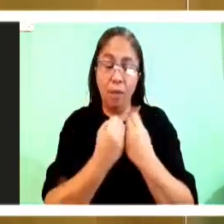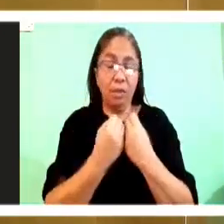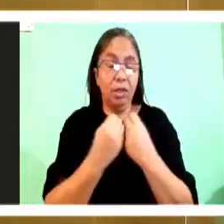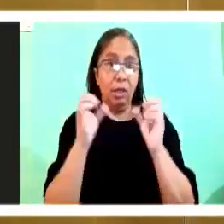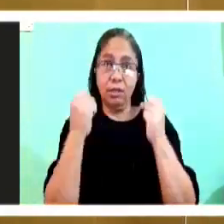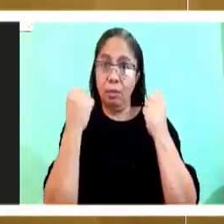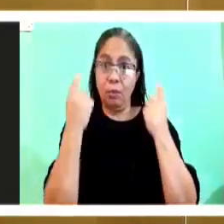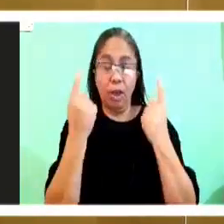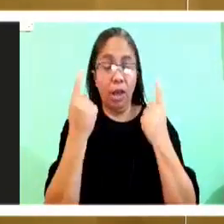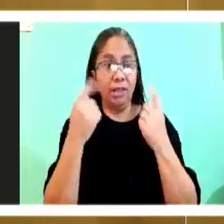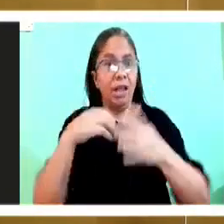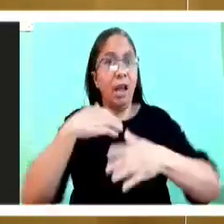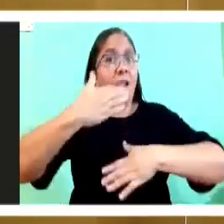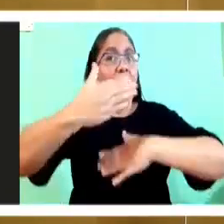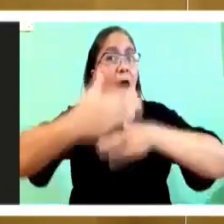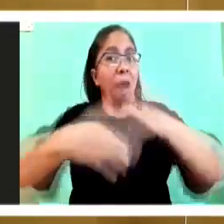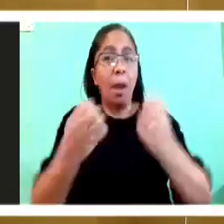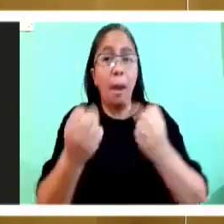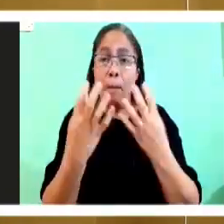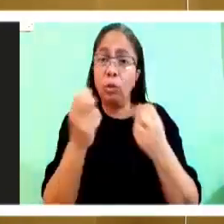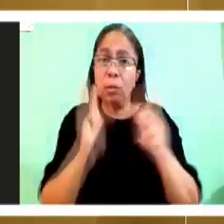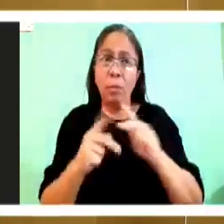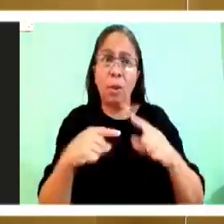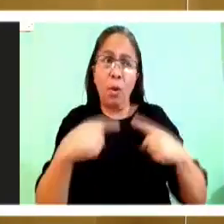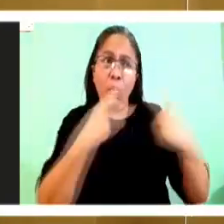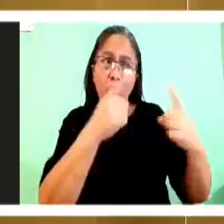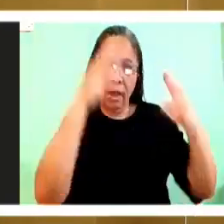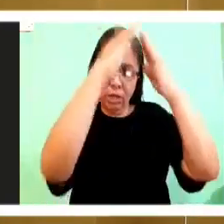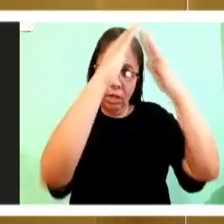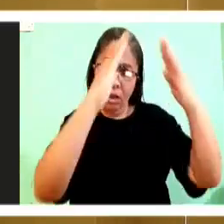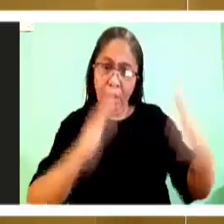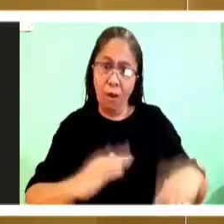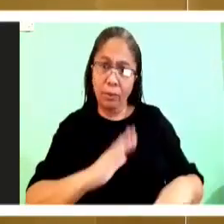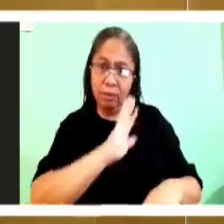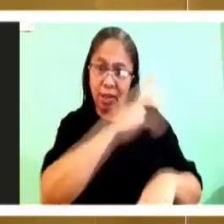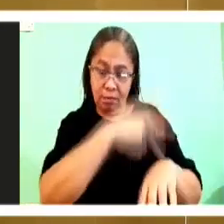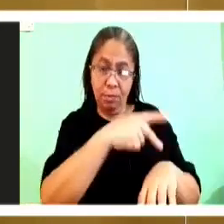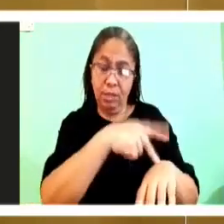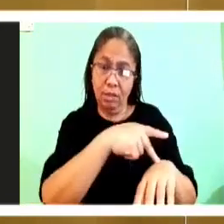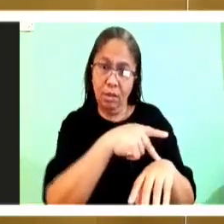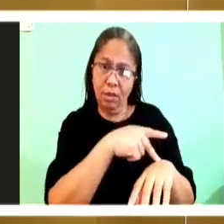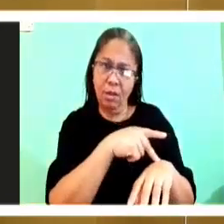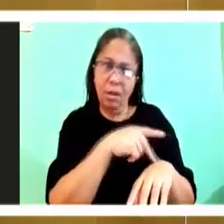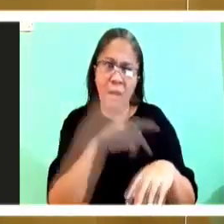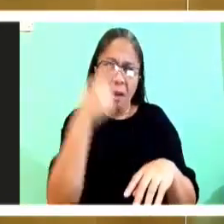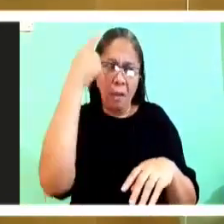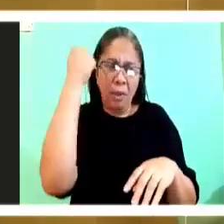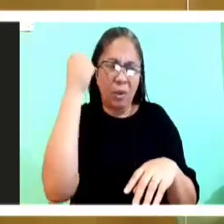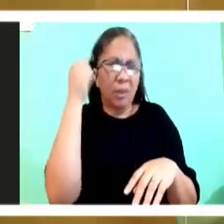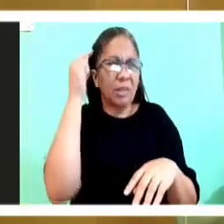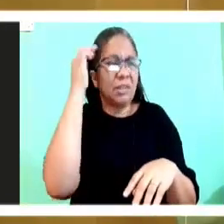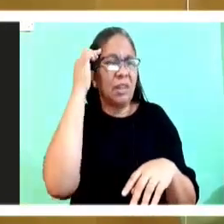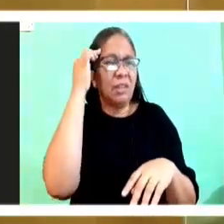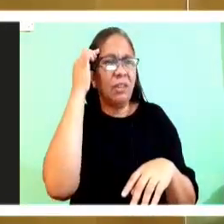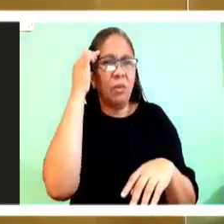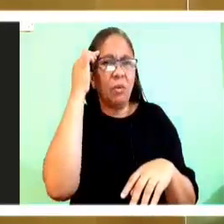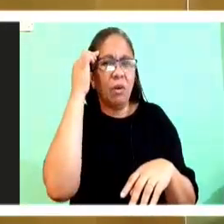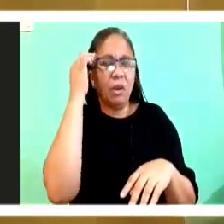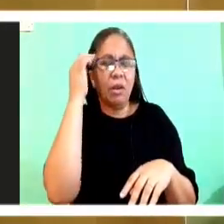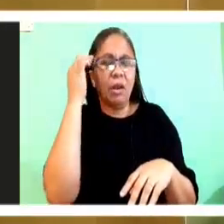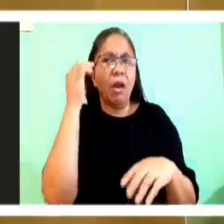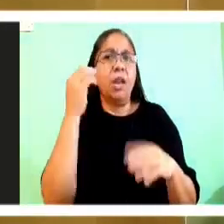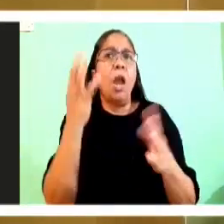many people came to that house because they realized and they wanted Jesus to heal them also.